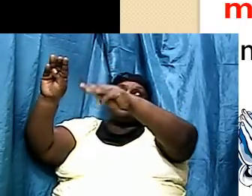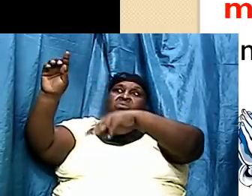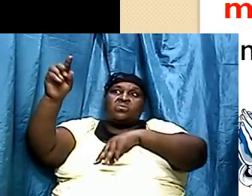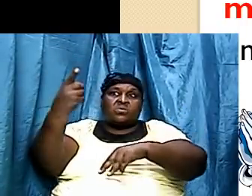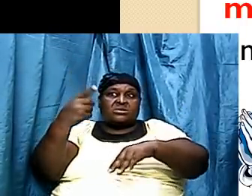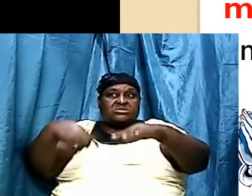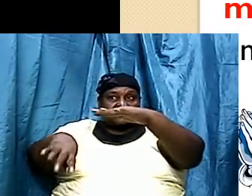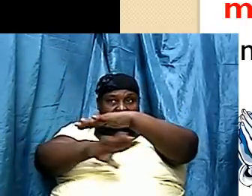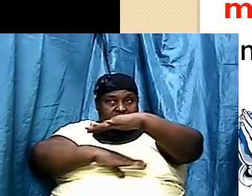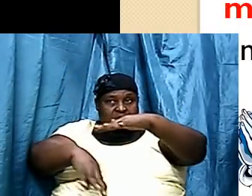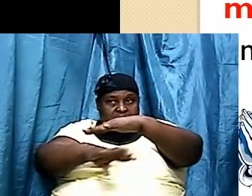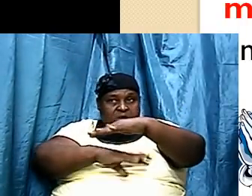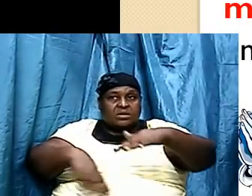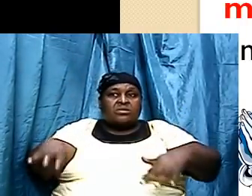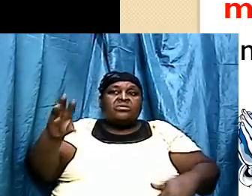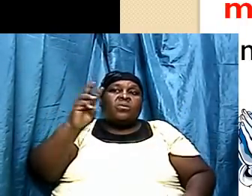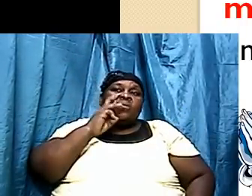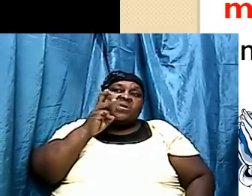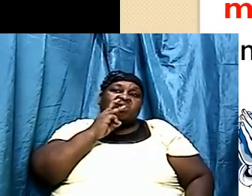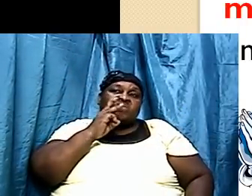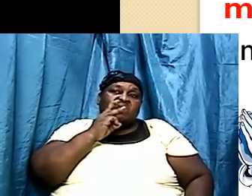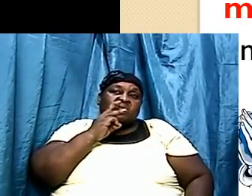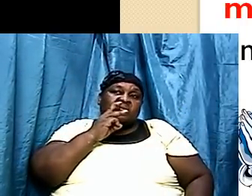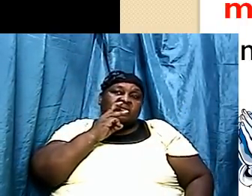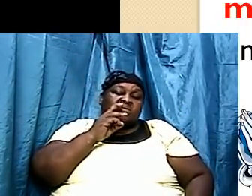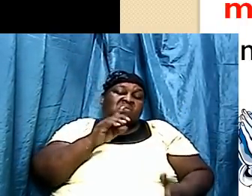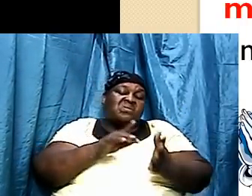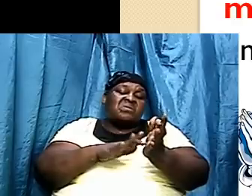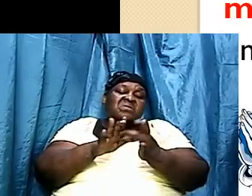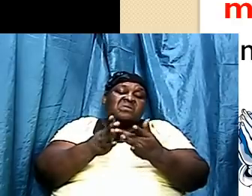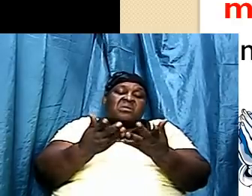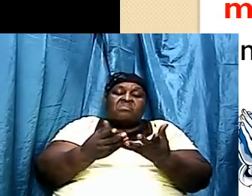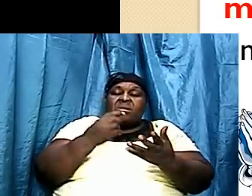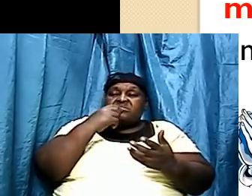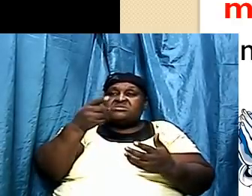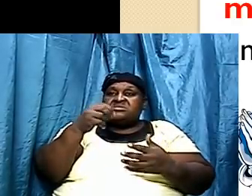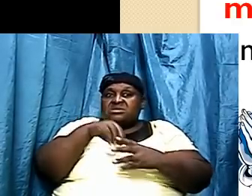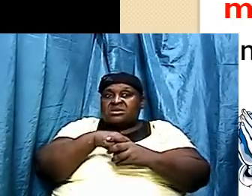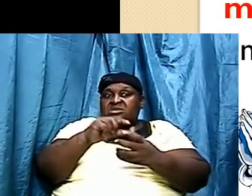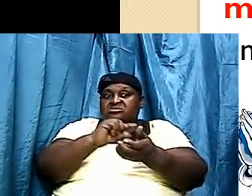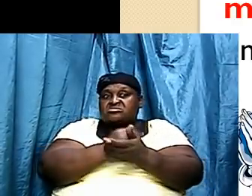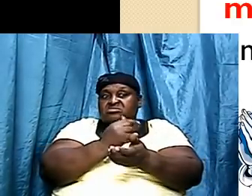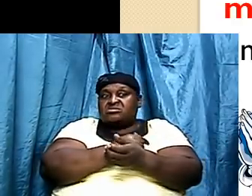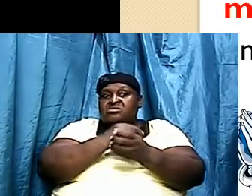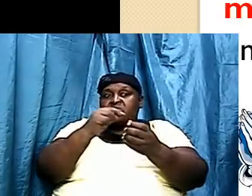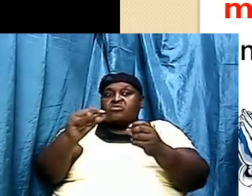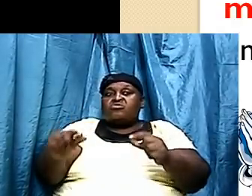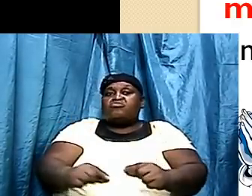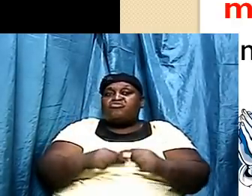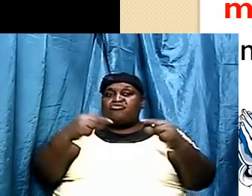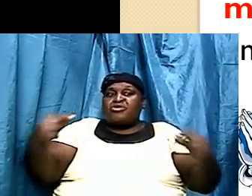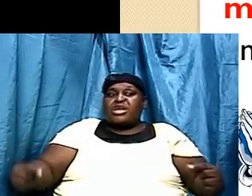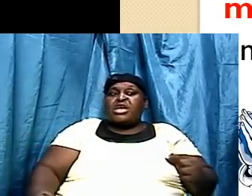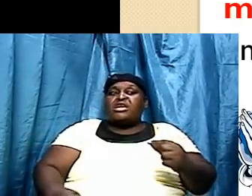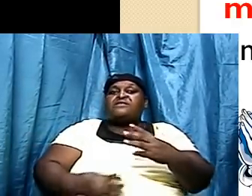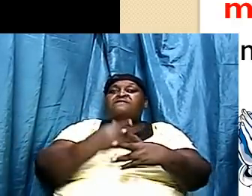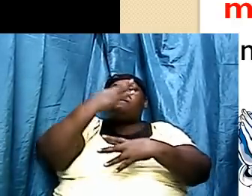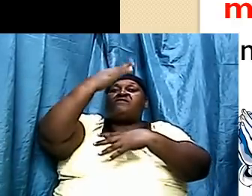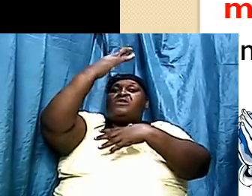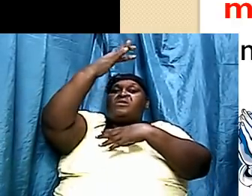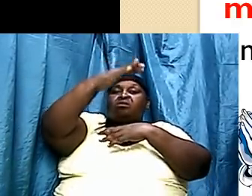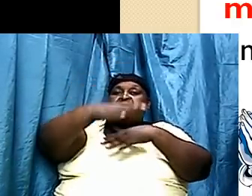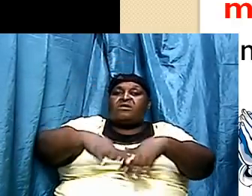so when the Bible said in Genesis that there was a great flood and it covered the mountains up to about 15 cubits